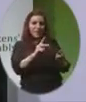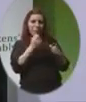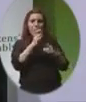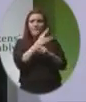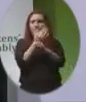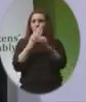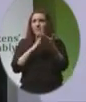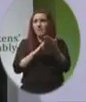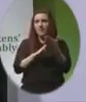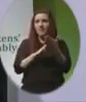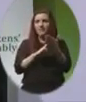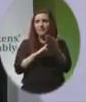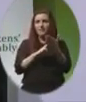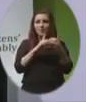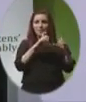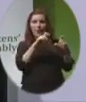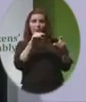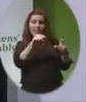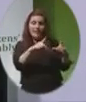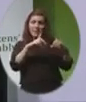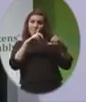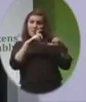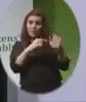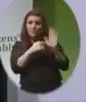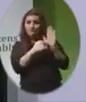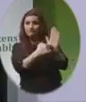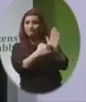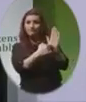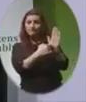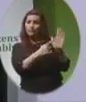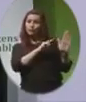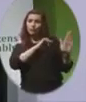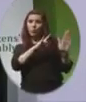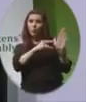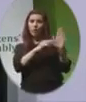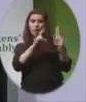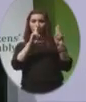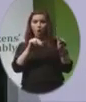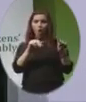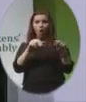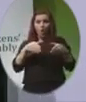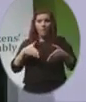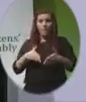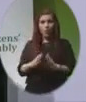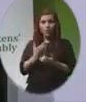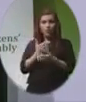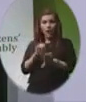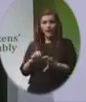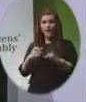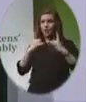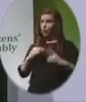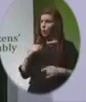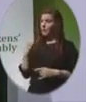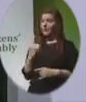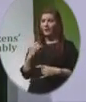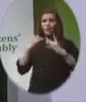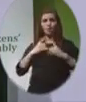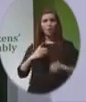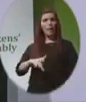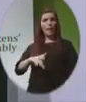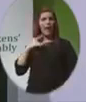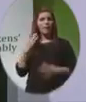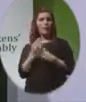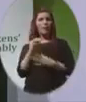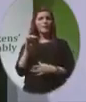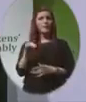These images reinforce the truth that the unborn child is a human being, a human life with potential, not